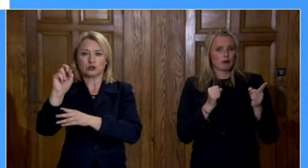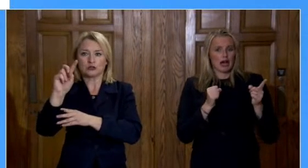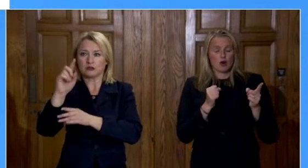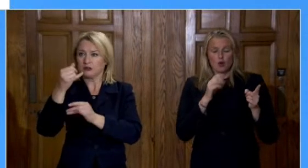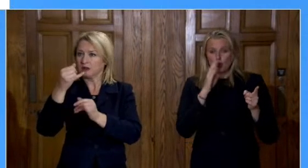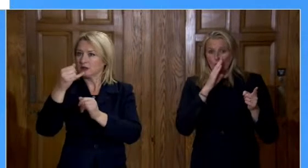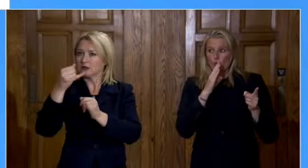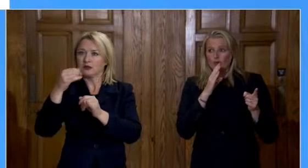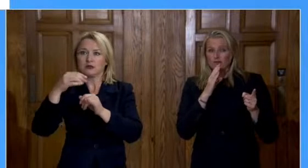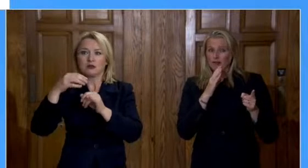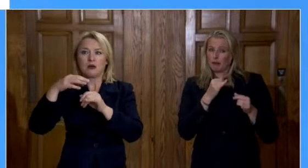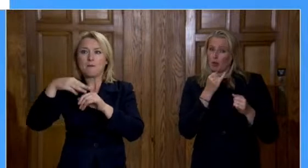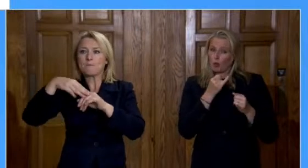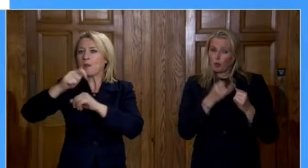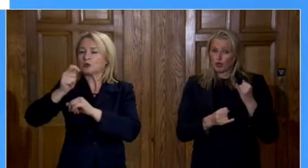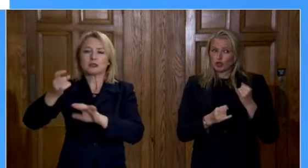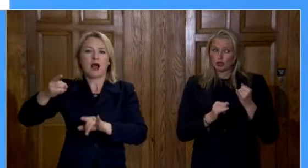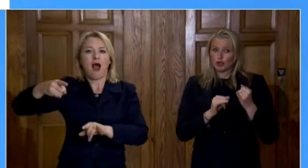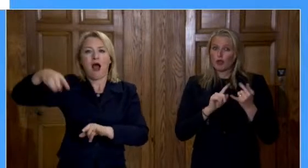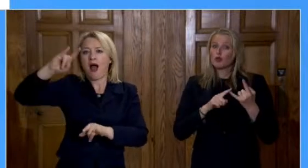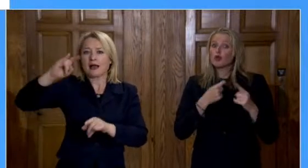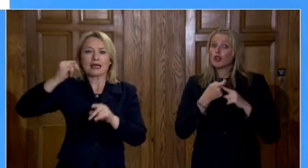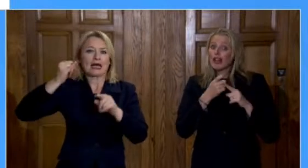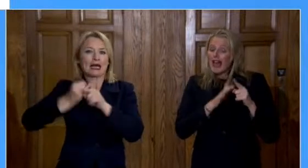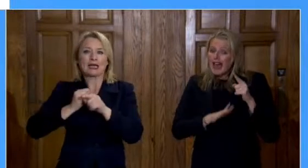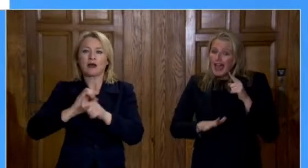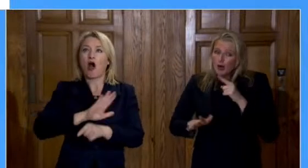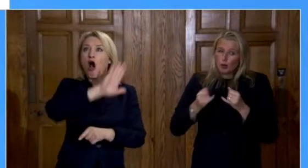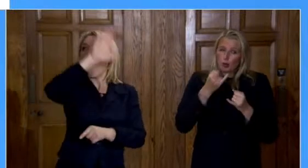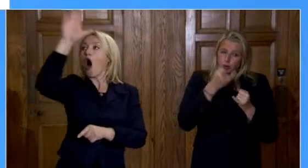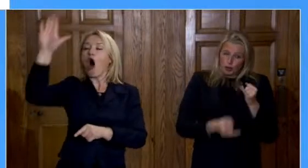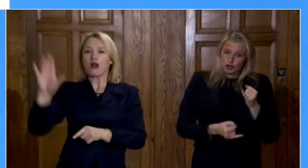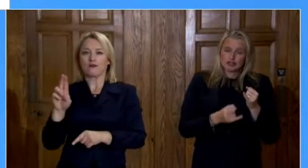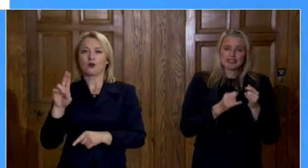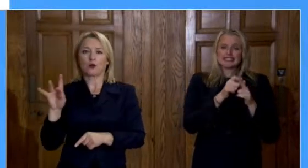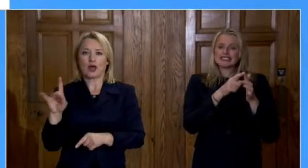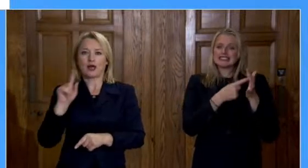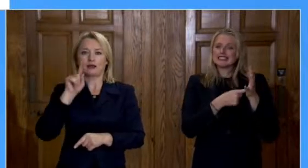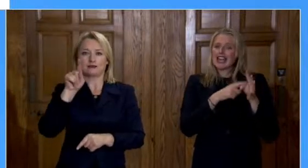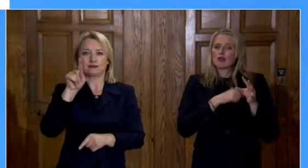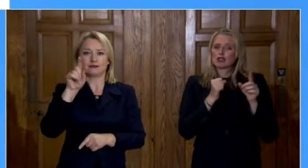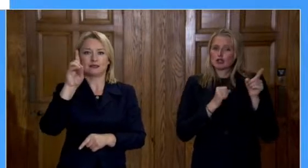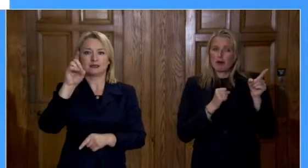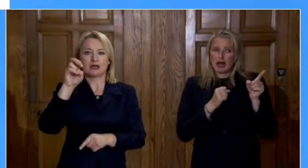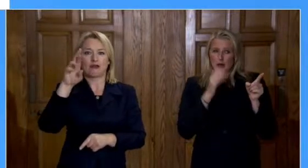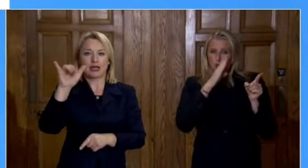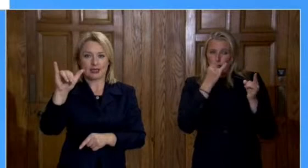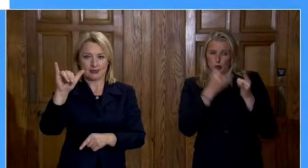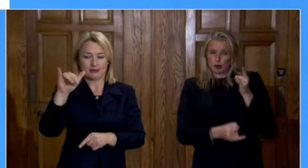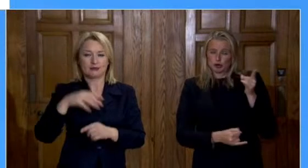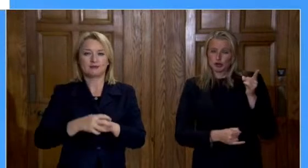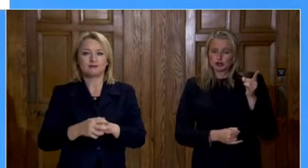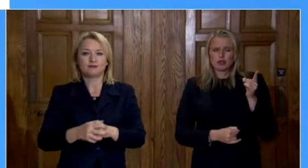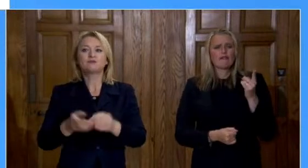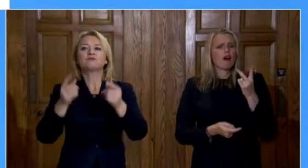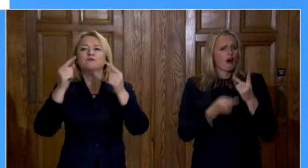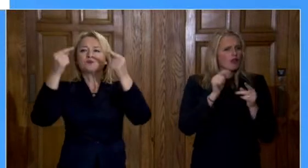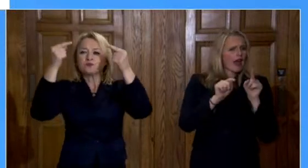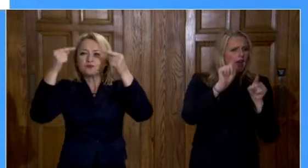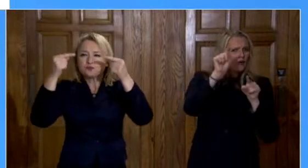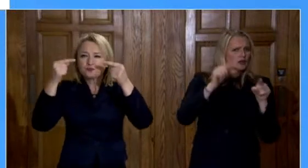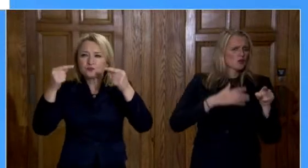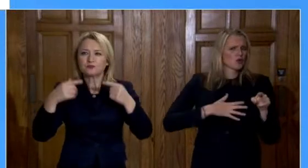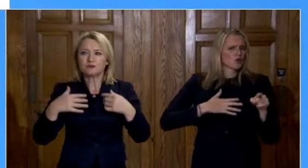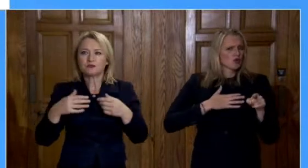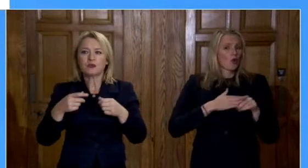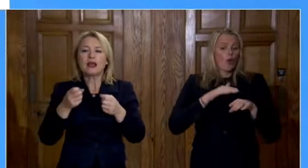if not the highest in the UK. There are other local government districts which are at a worryingly high level, over